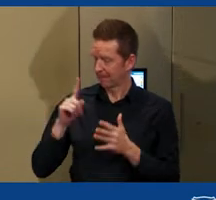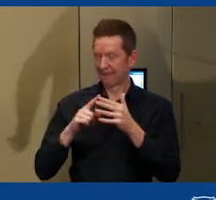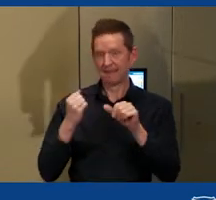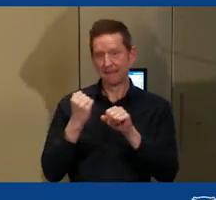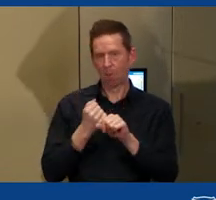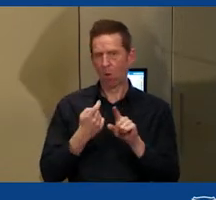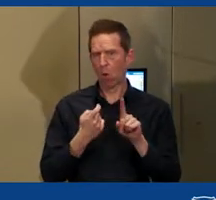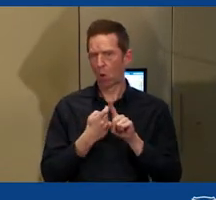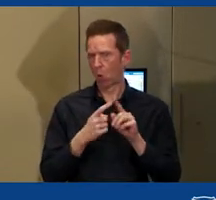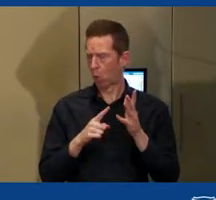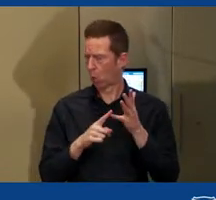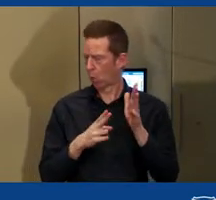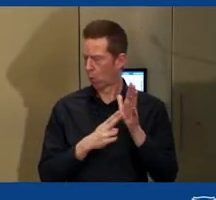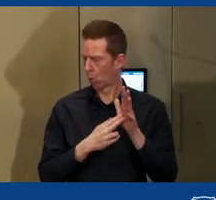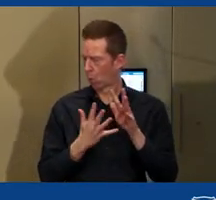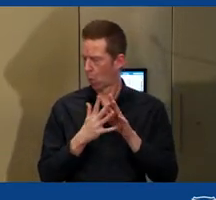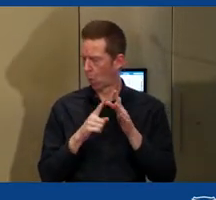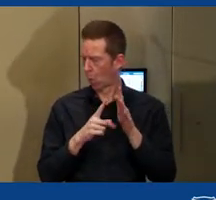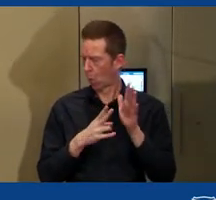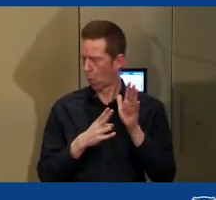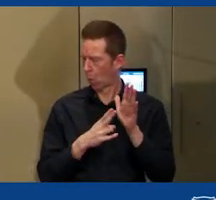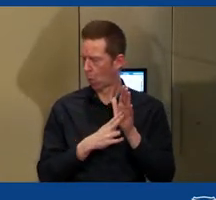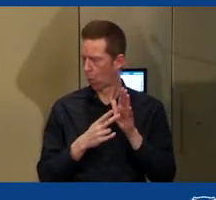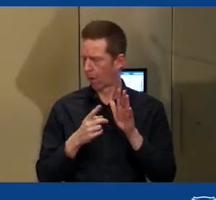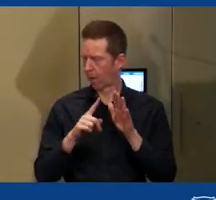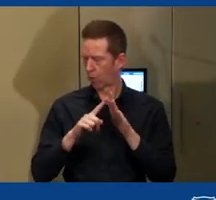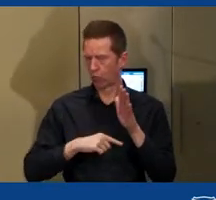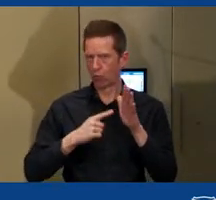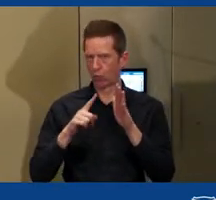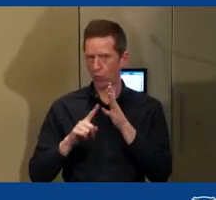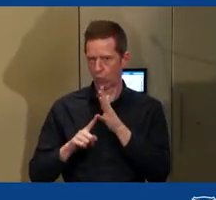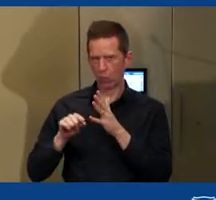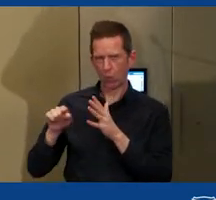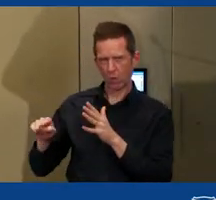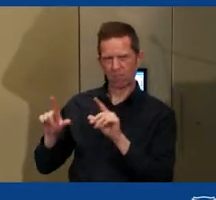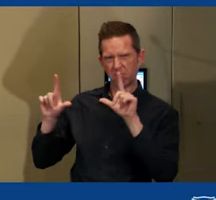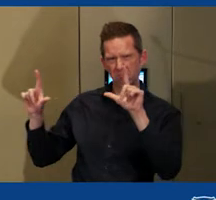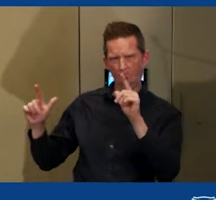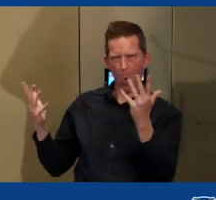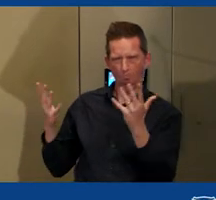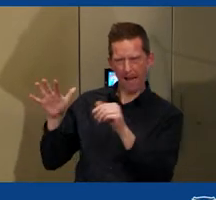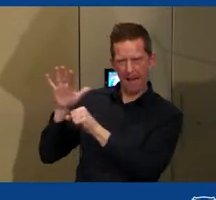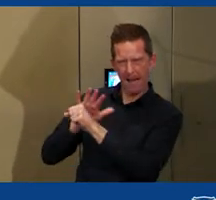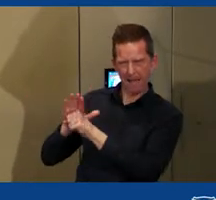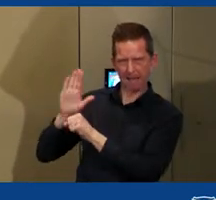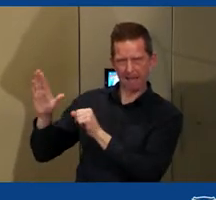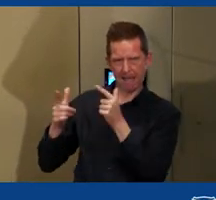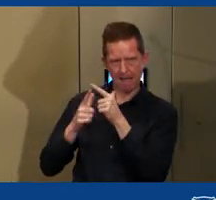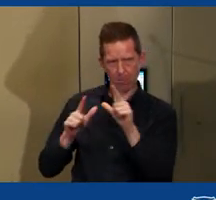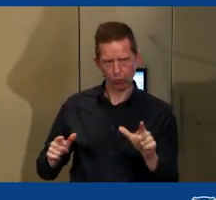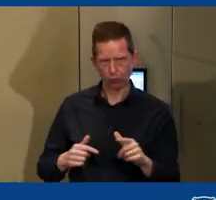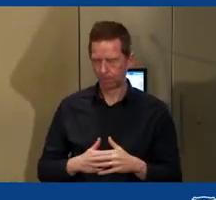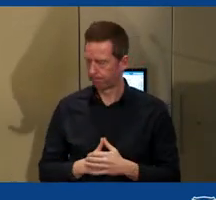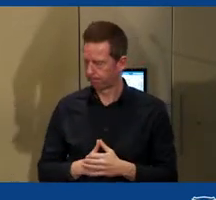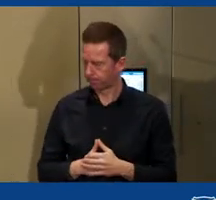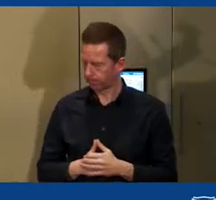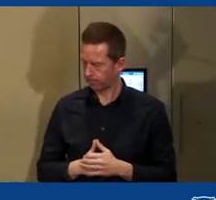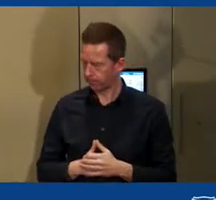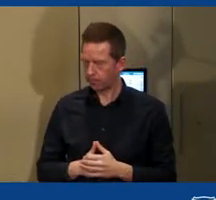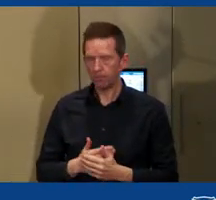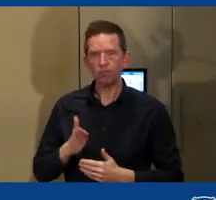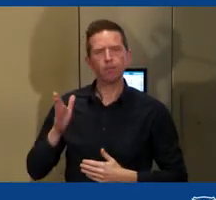sort of where it's located or where it's country is on the map. It's one of my favourite examples